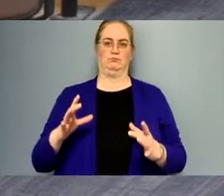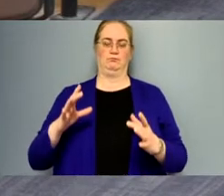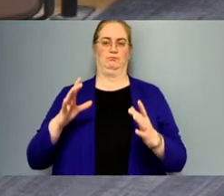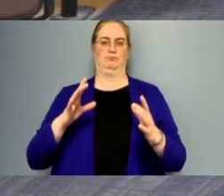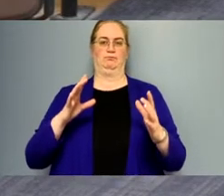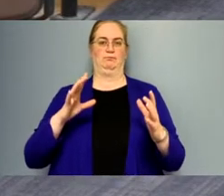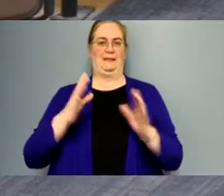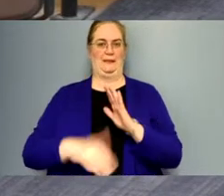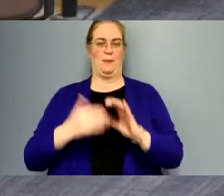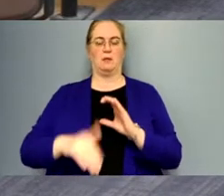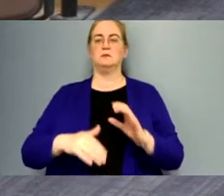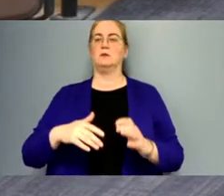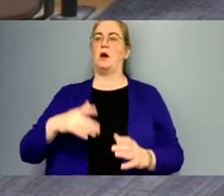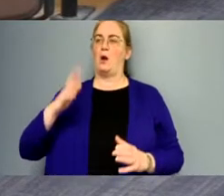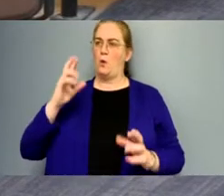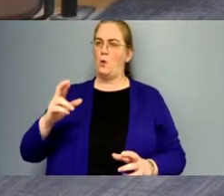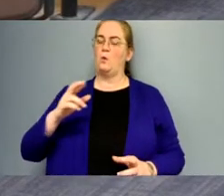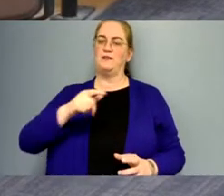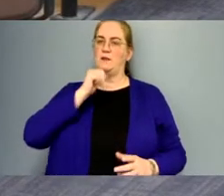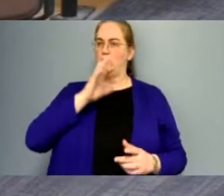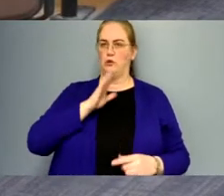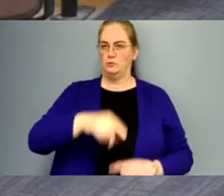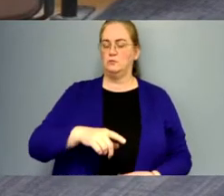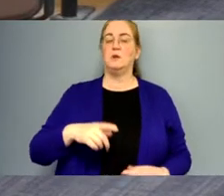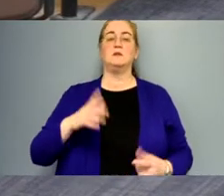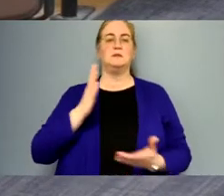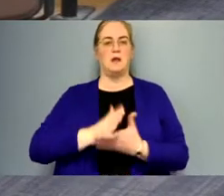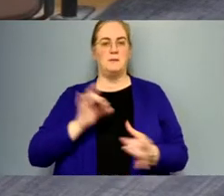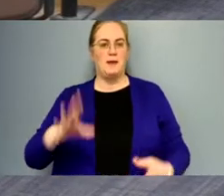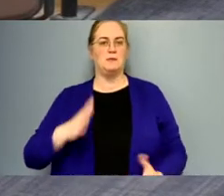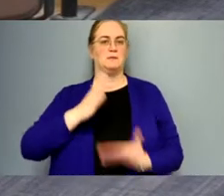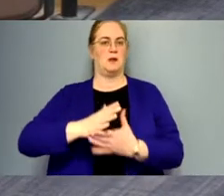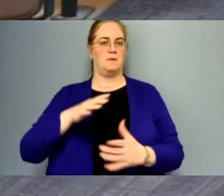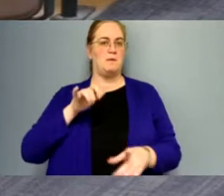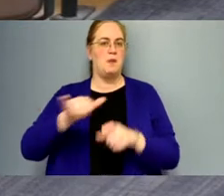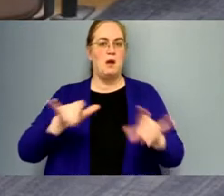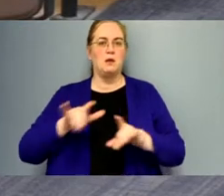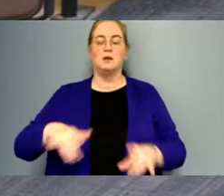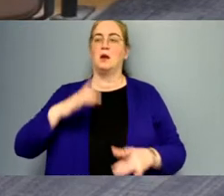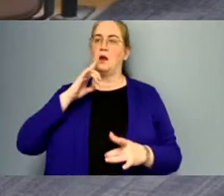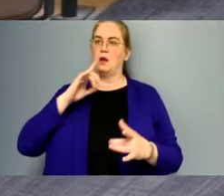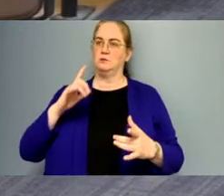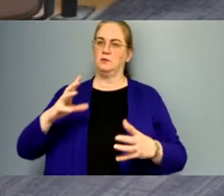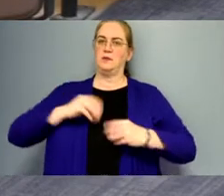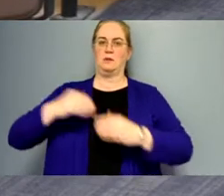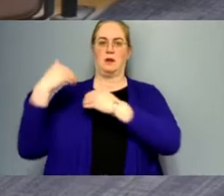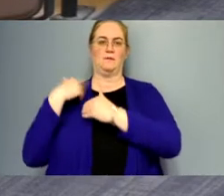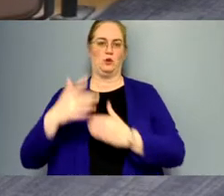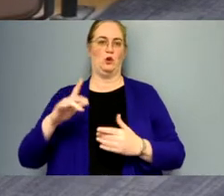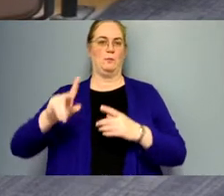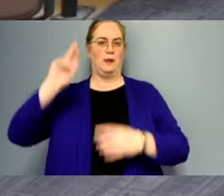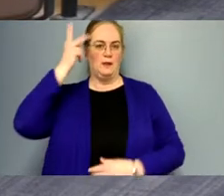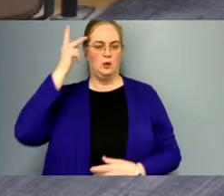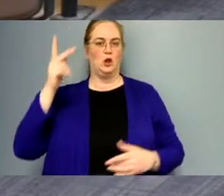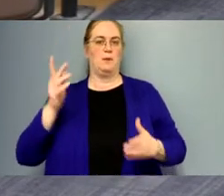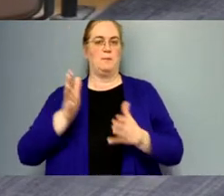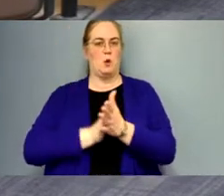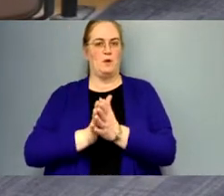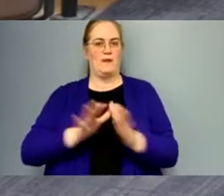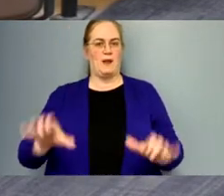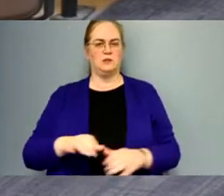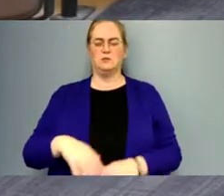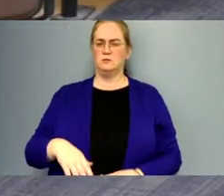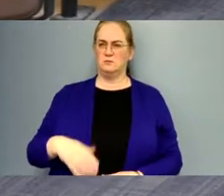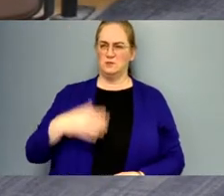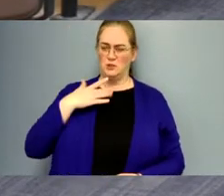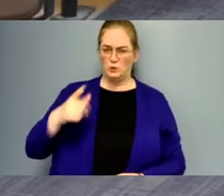stop the hate stop the mockery and take accountability for your politically motivated actions also did you just put